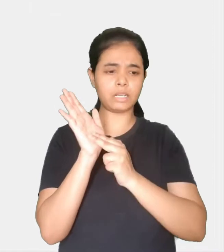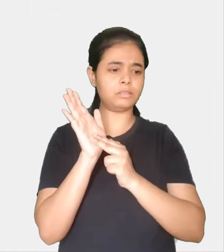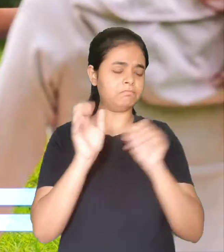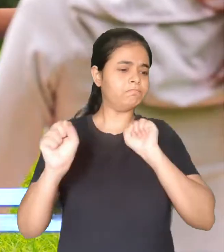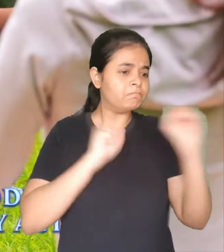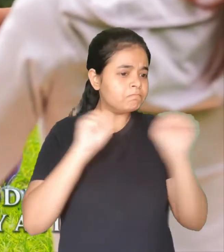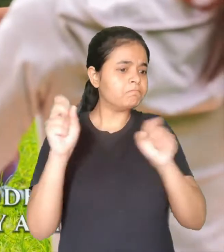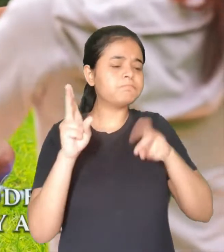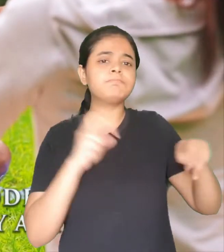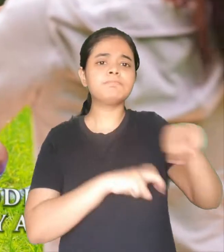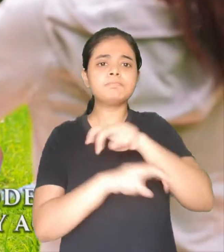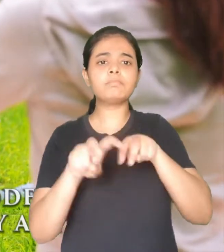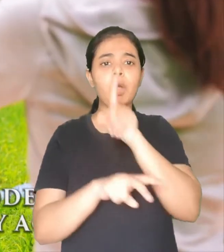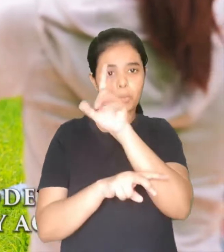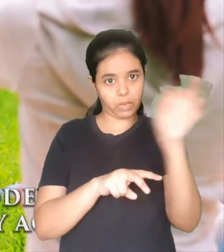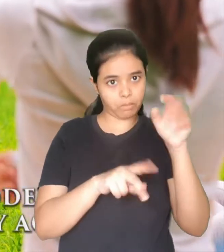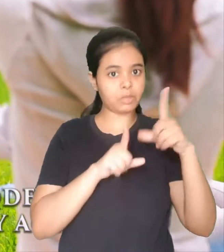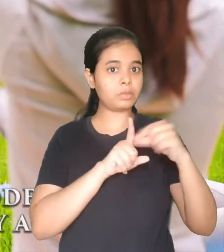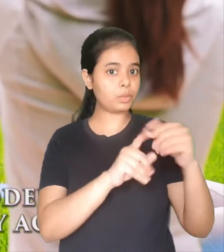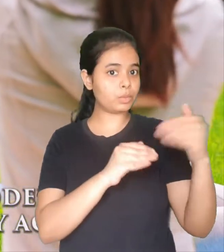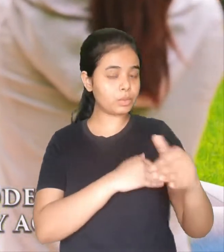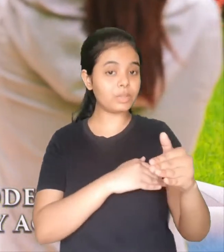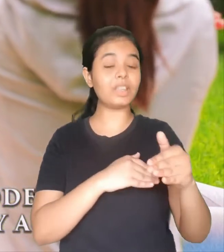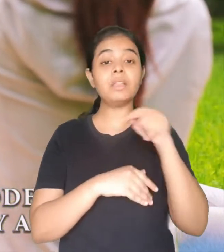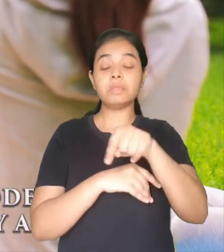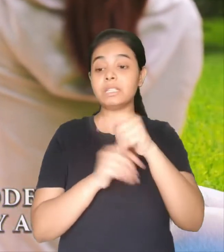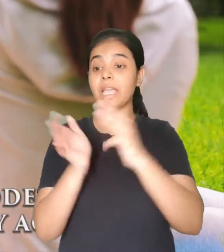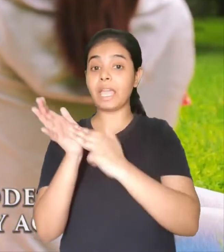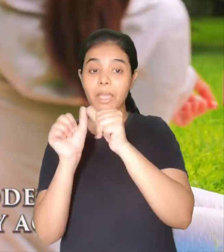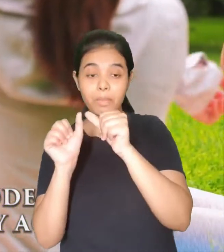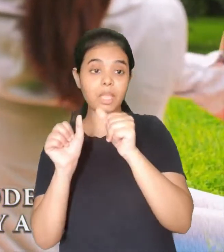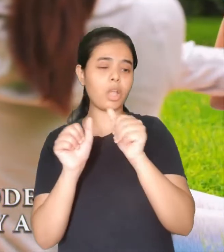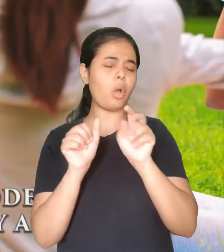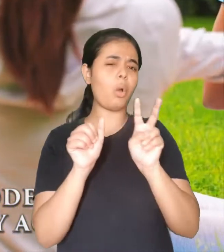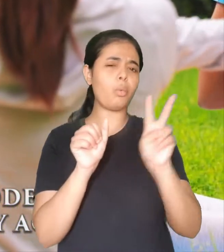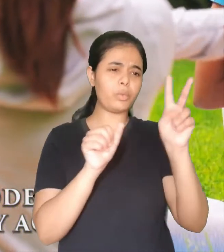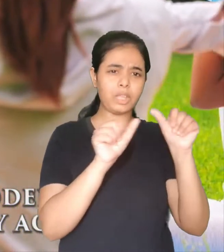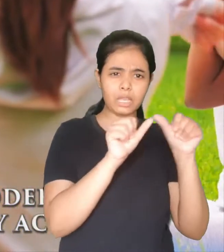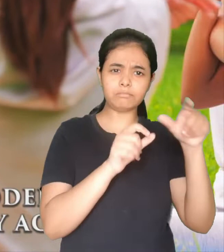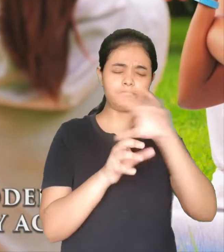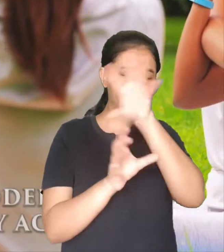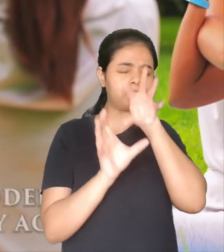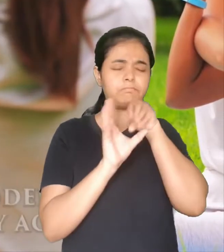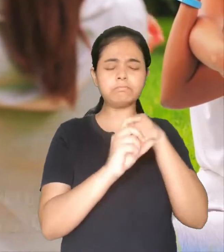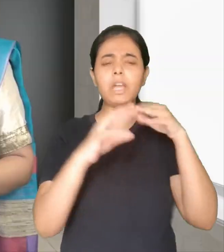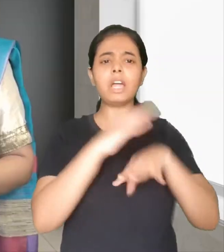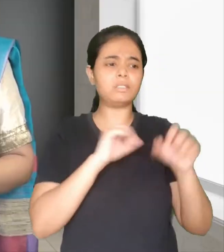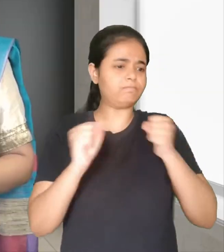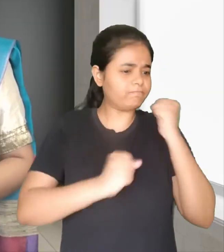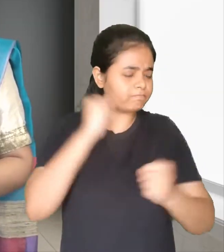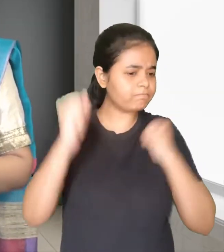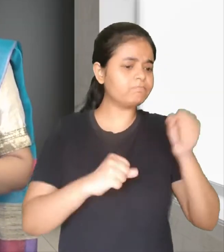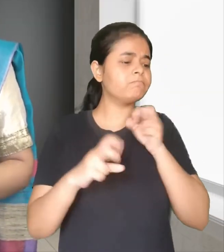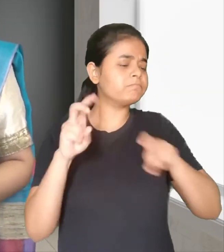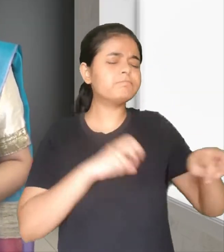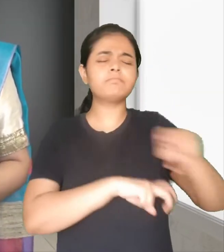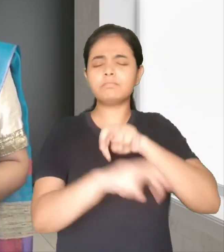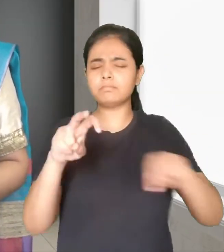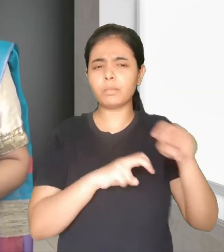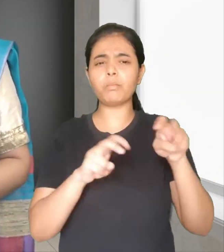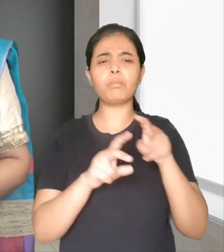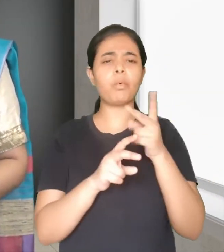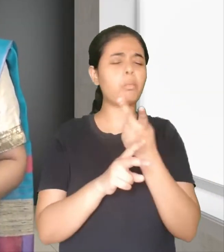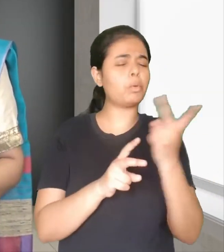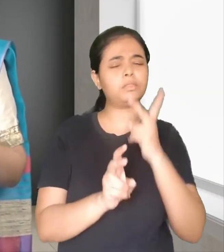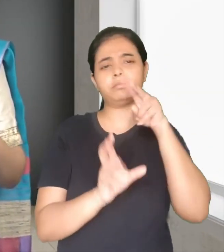the week. A combination of moderate and vigorous intensity activity is recommended. Aerobic activity